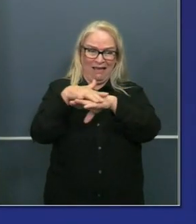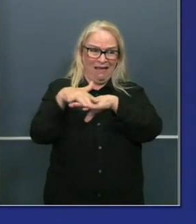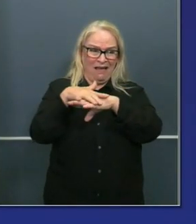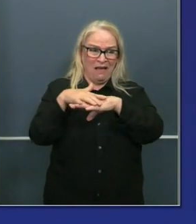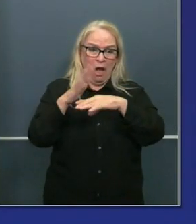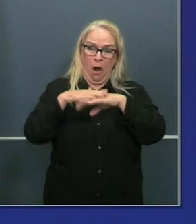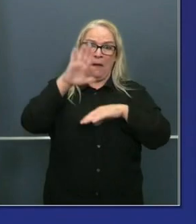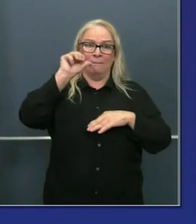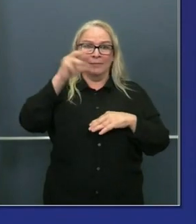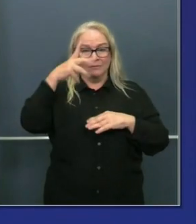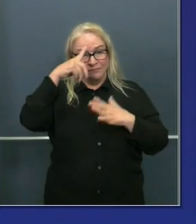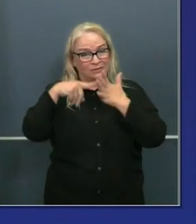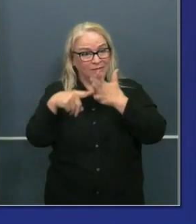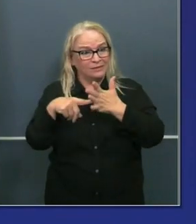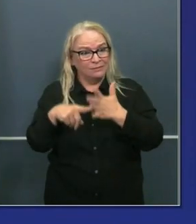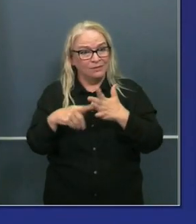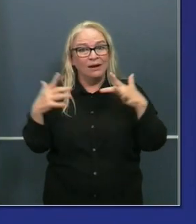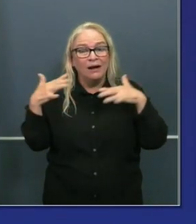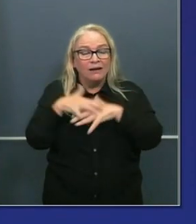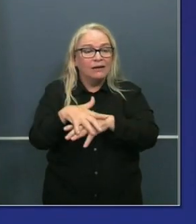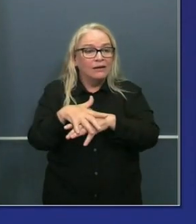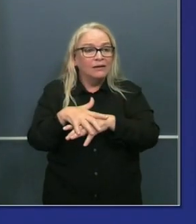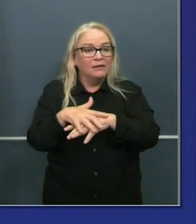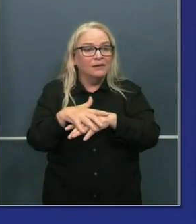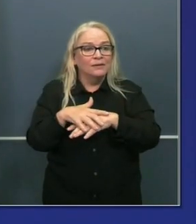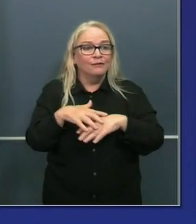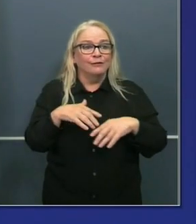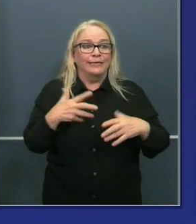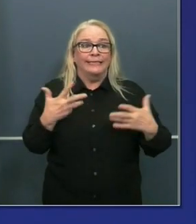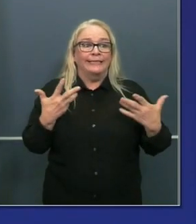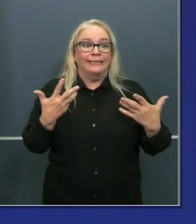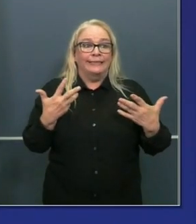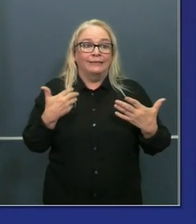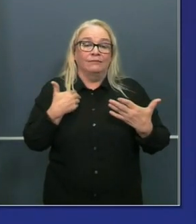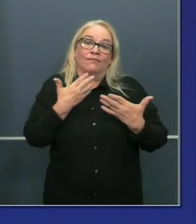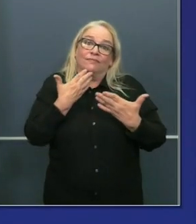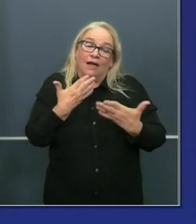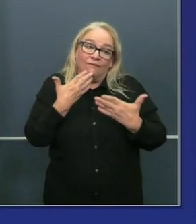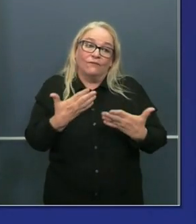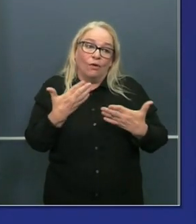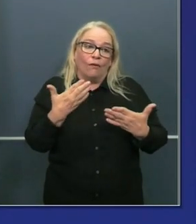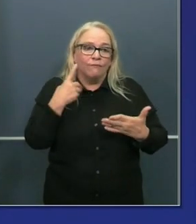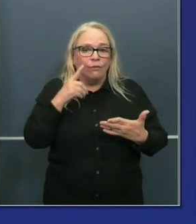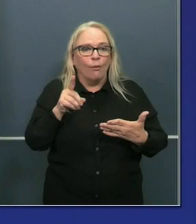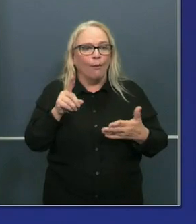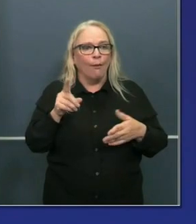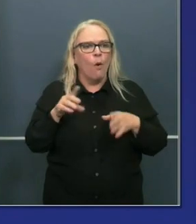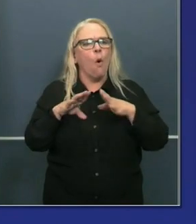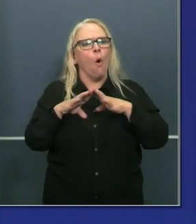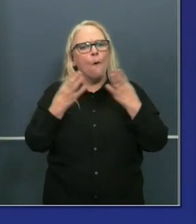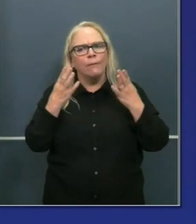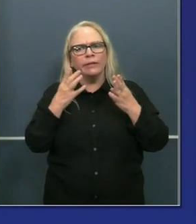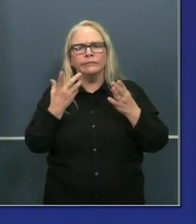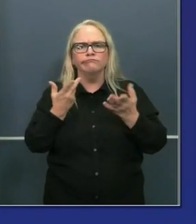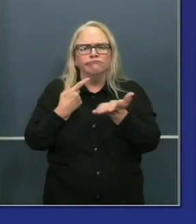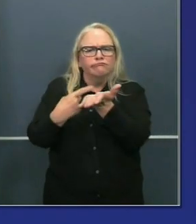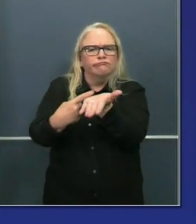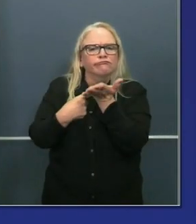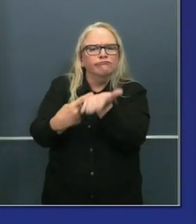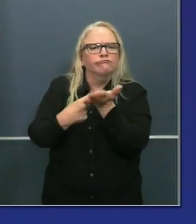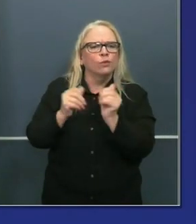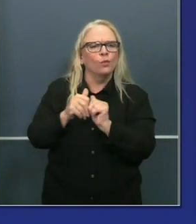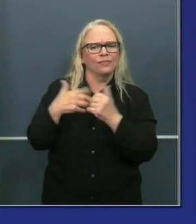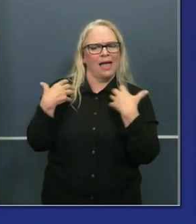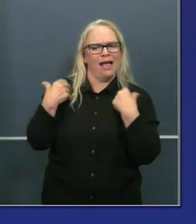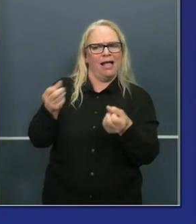I was very grateful to be, well, opportunity to engage, as we have with local health officials in Ventura